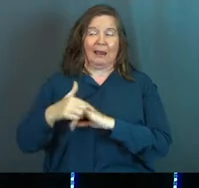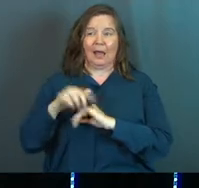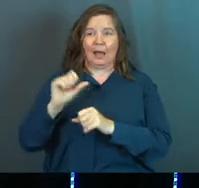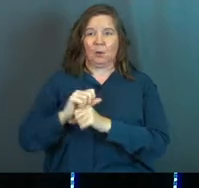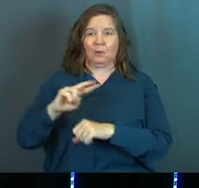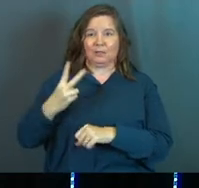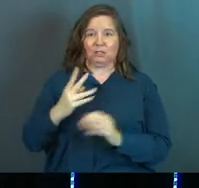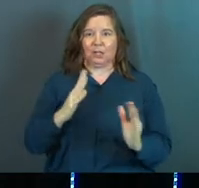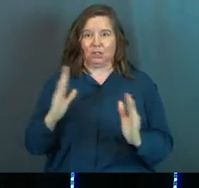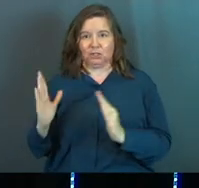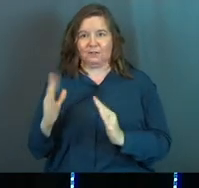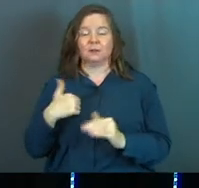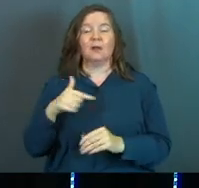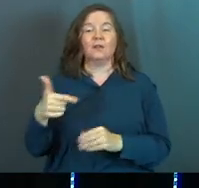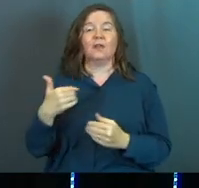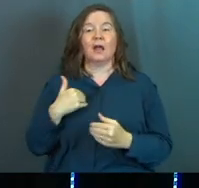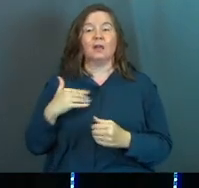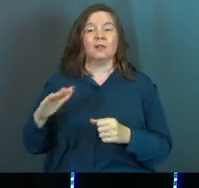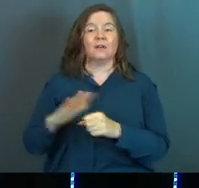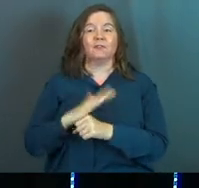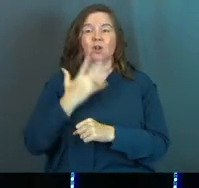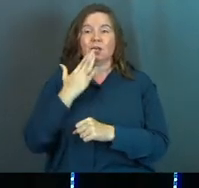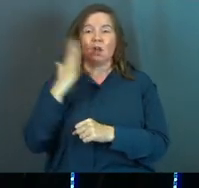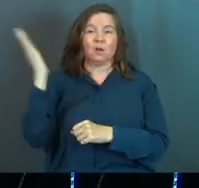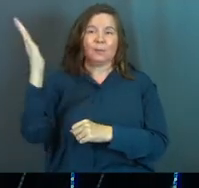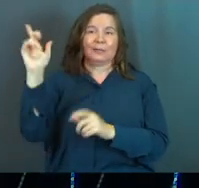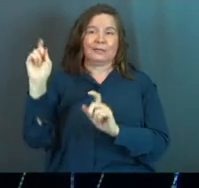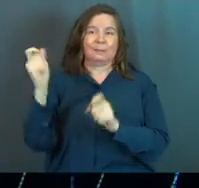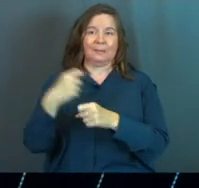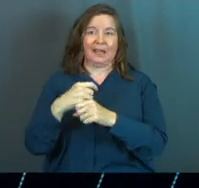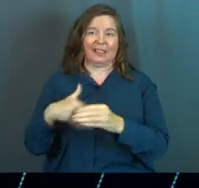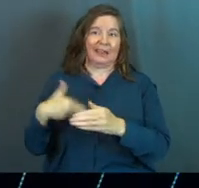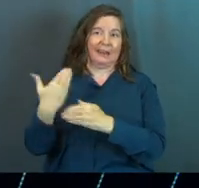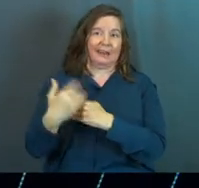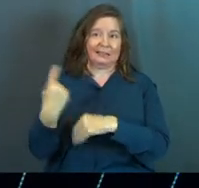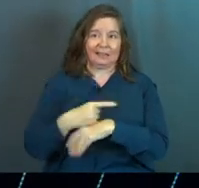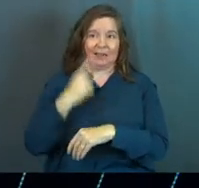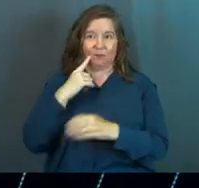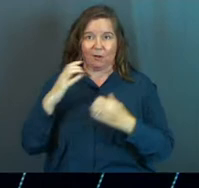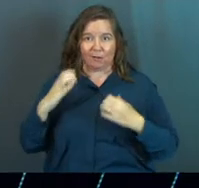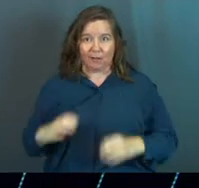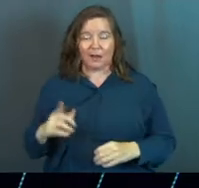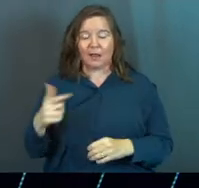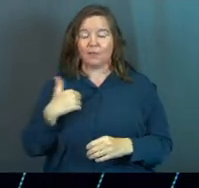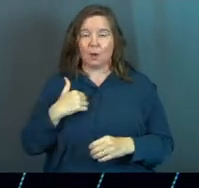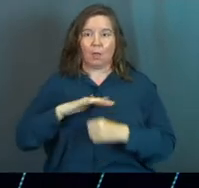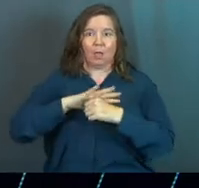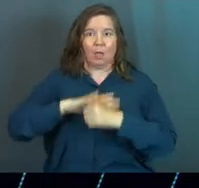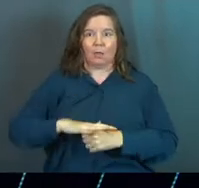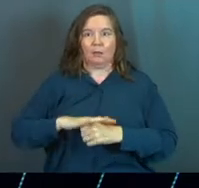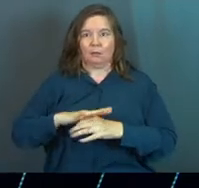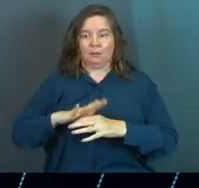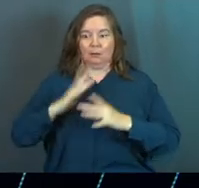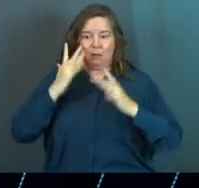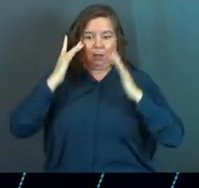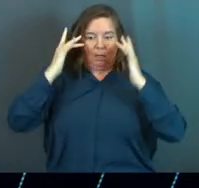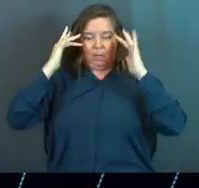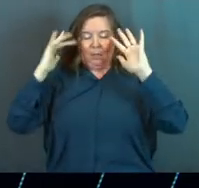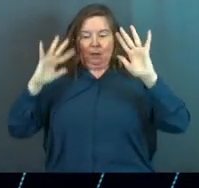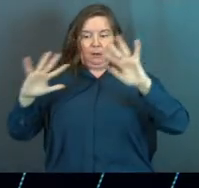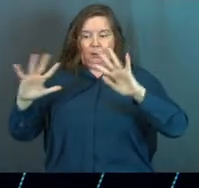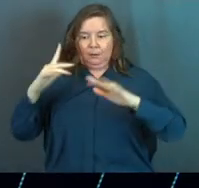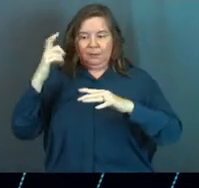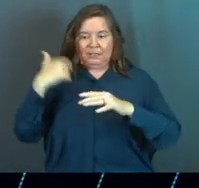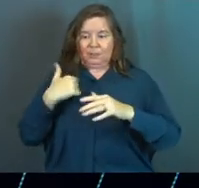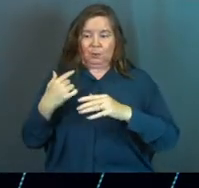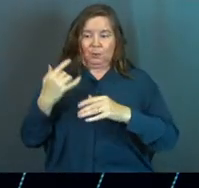worked second shift, and they had this full color presentation that they needed to make the very next day for a client, and they were super like stressed and anxious